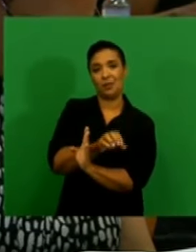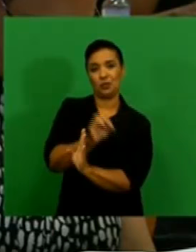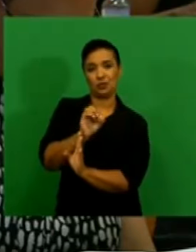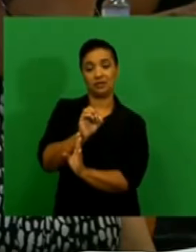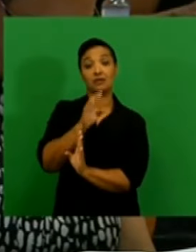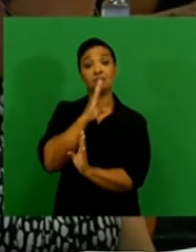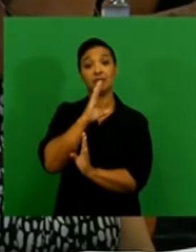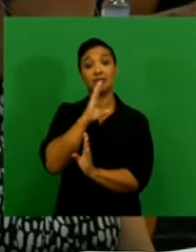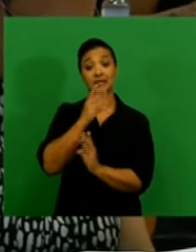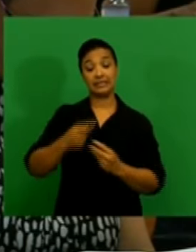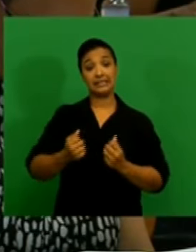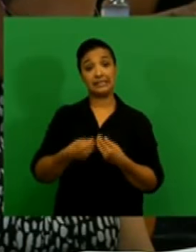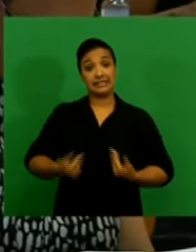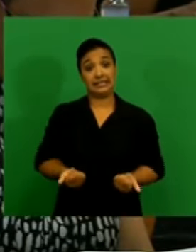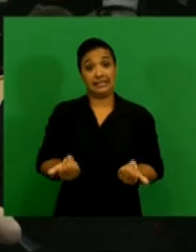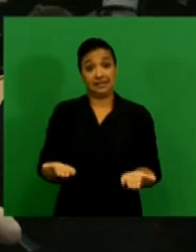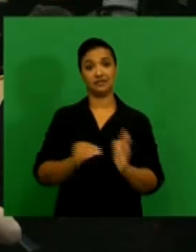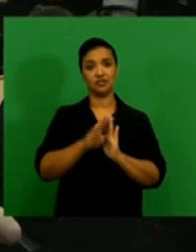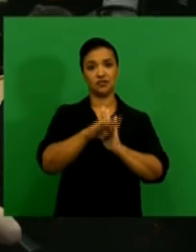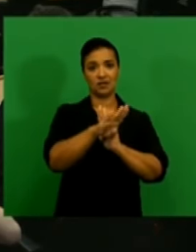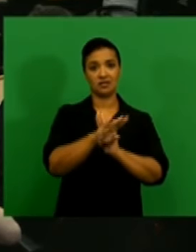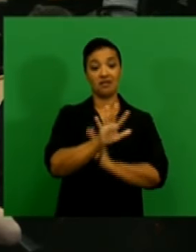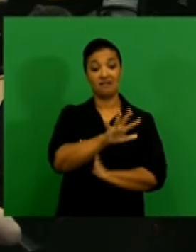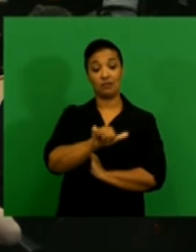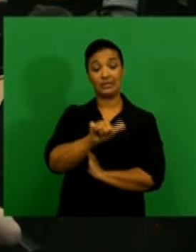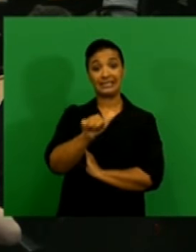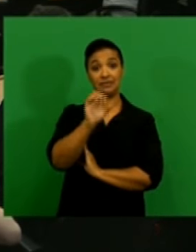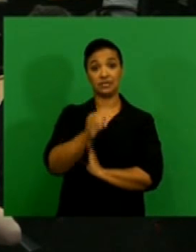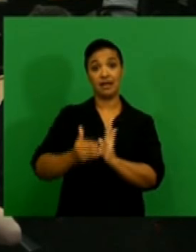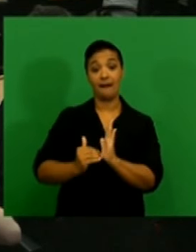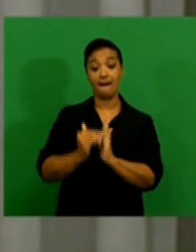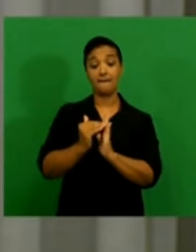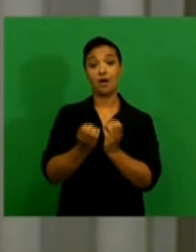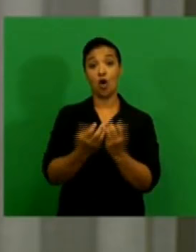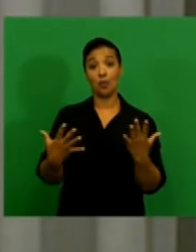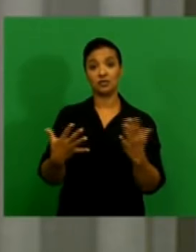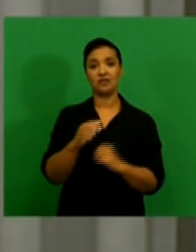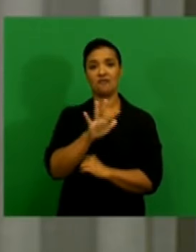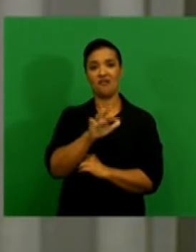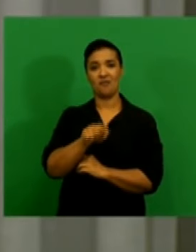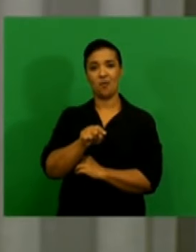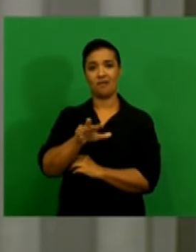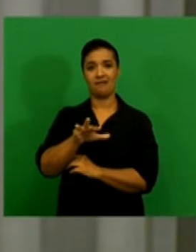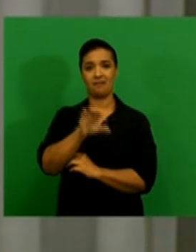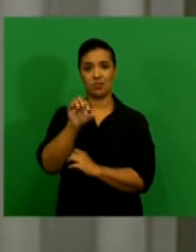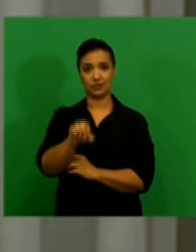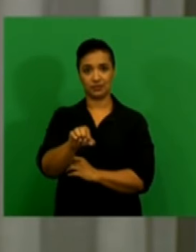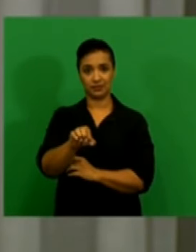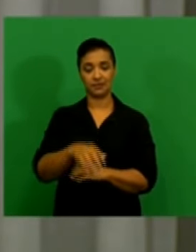price inflation increased from 5.6% to 5.9%.